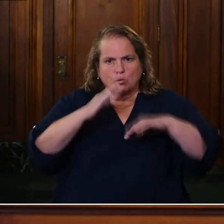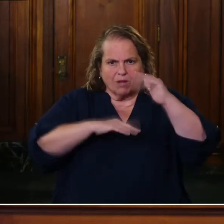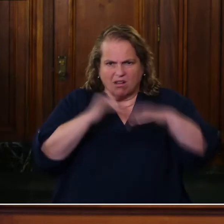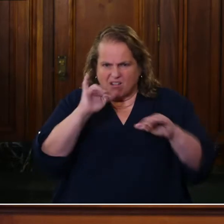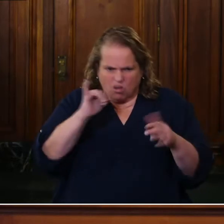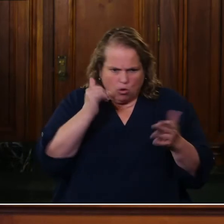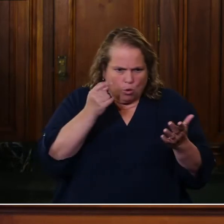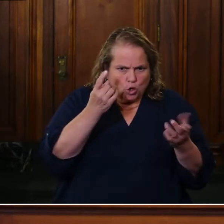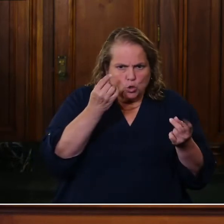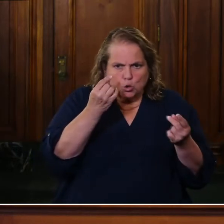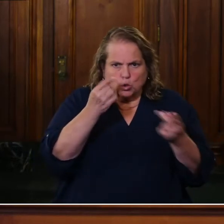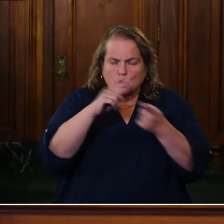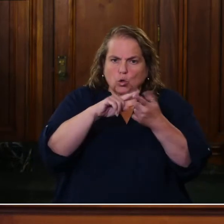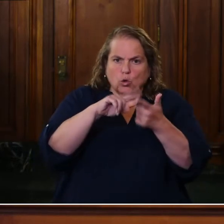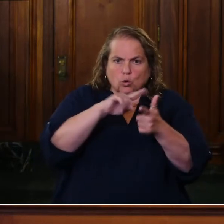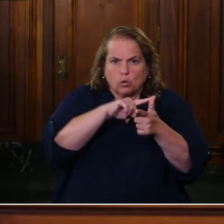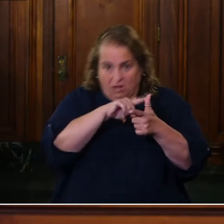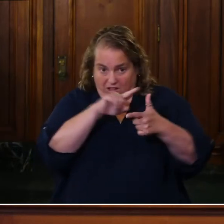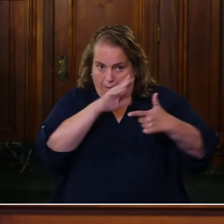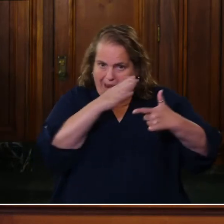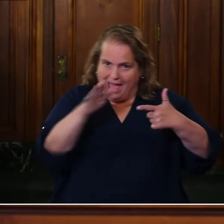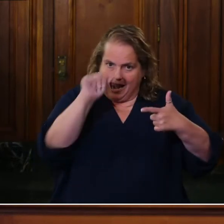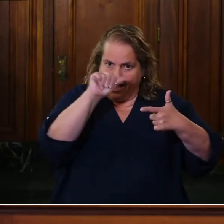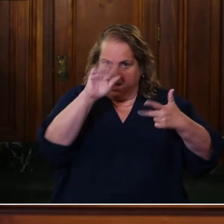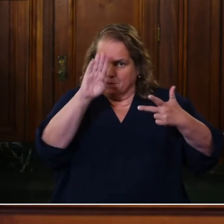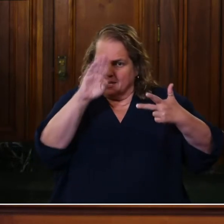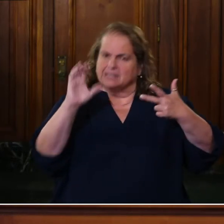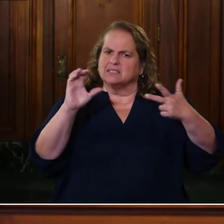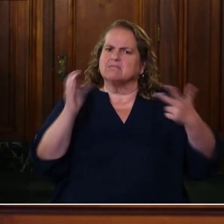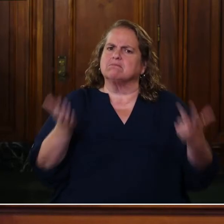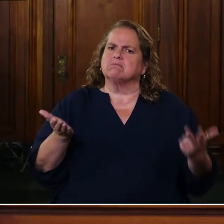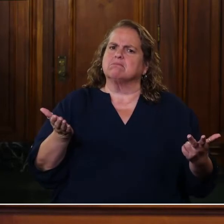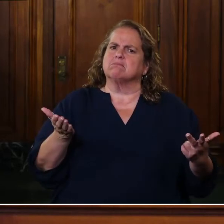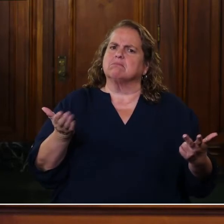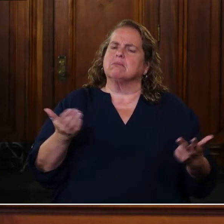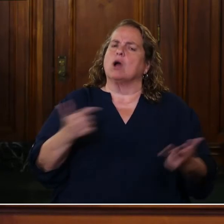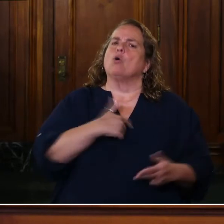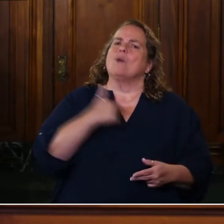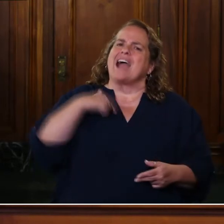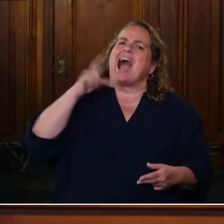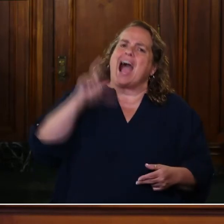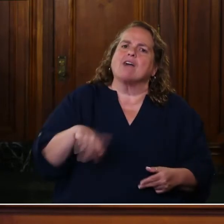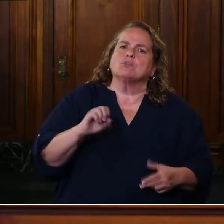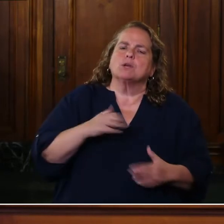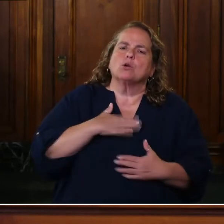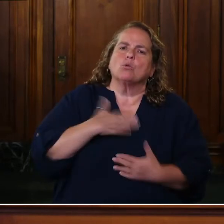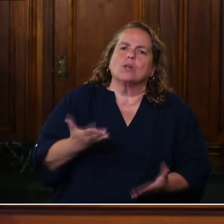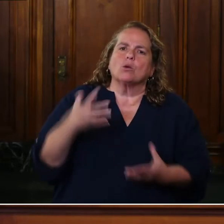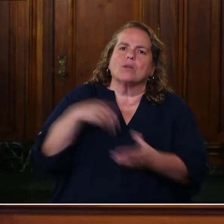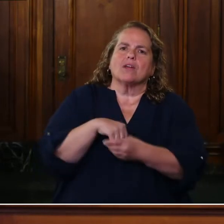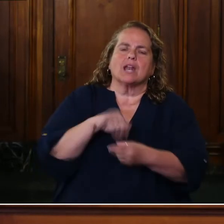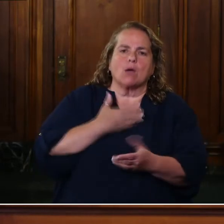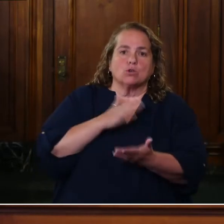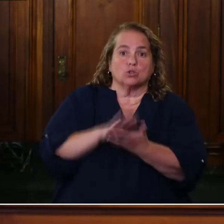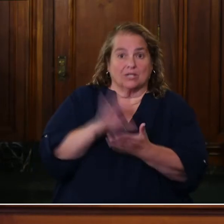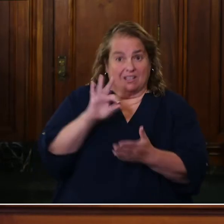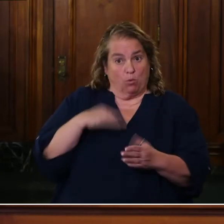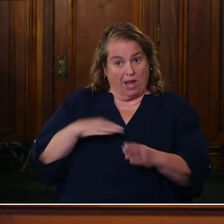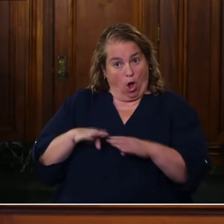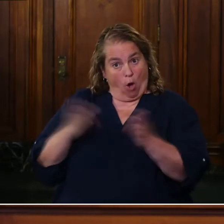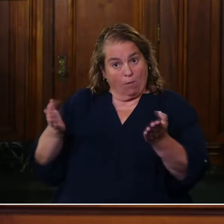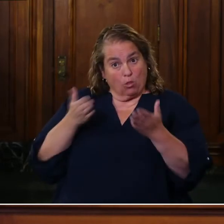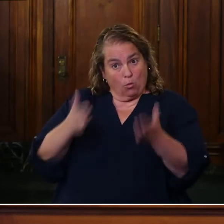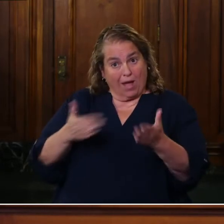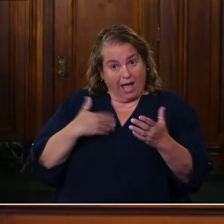um, you know, um, uh, we, we have got to be willing, um, within our schools. If we're going to open them the way that I